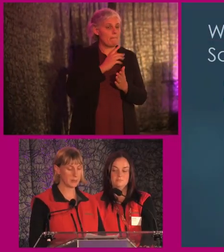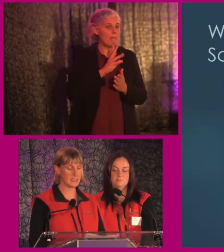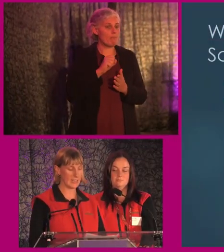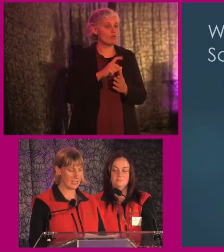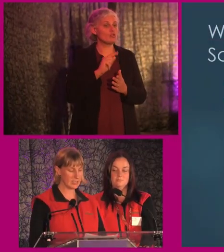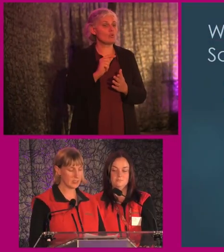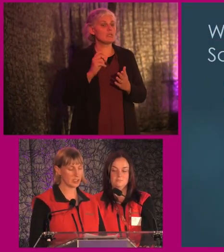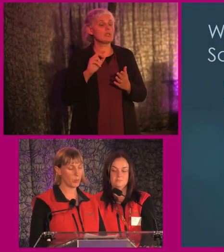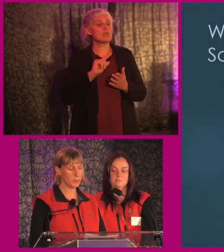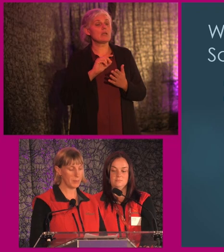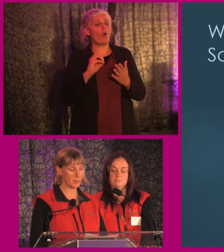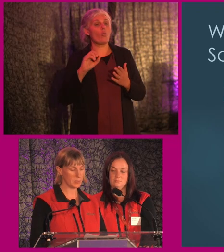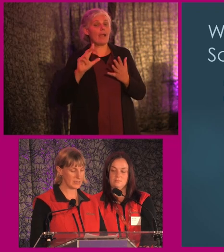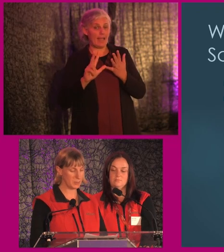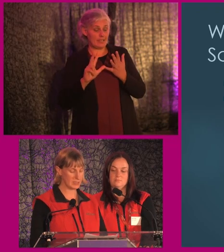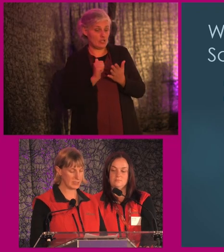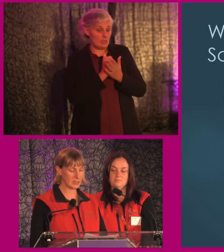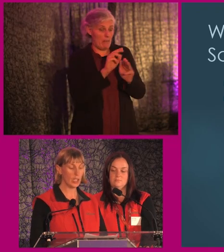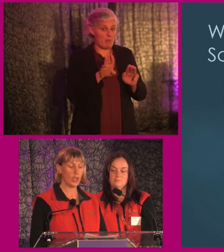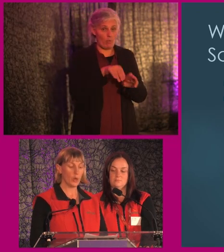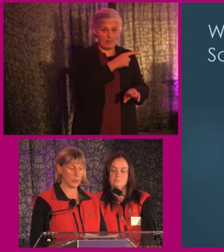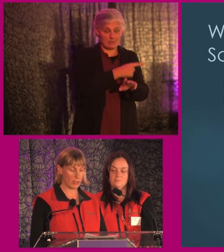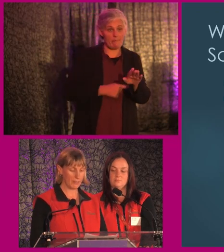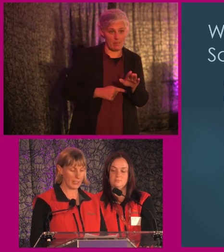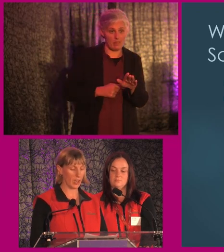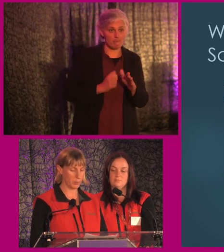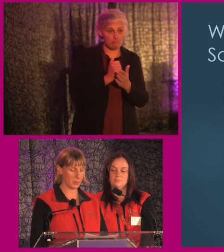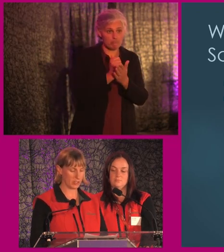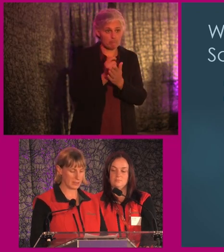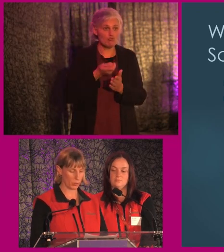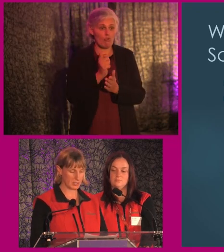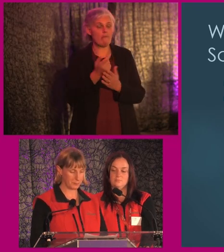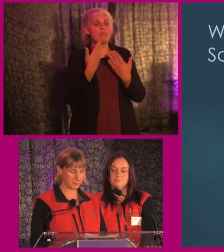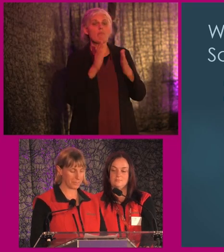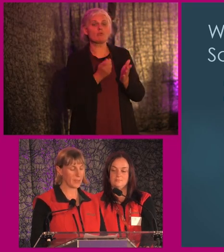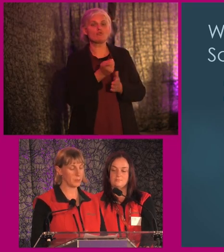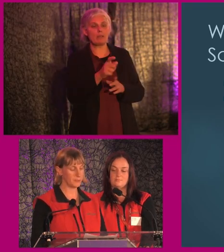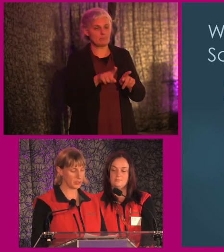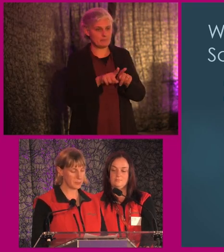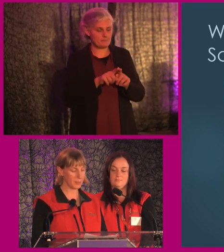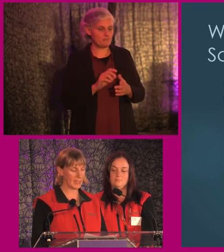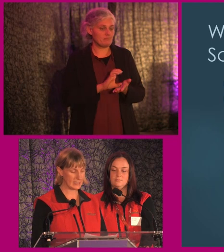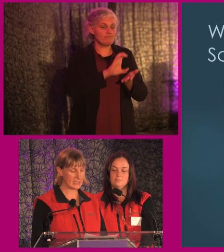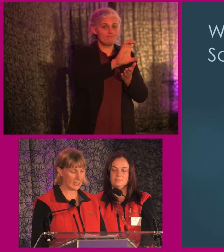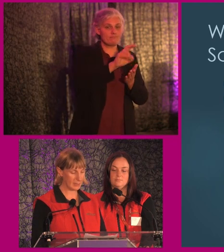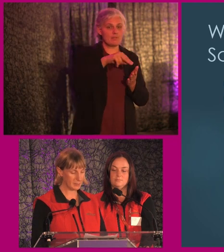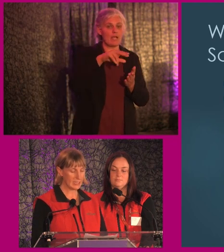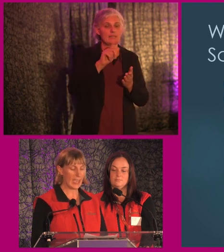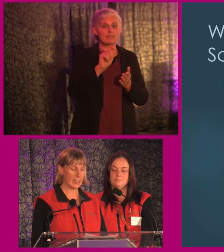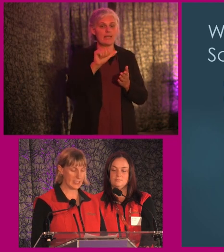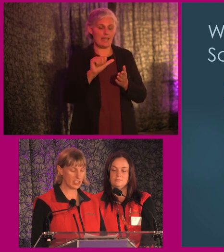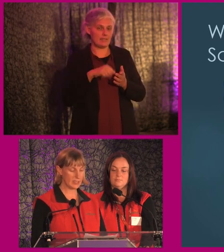2008 to support people with disabilities with travelling on public transport. It was funded by the NTA